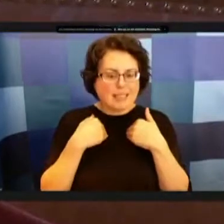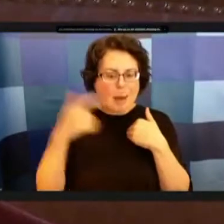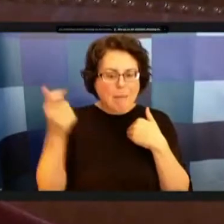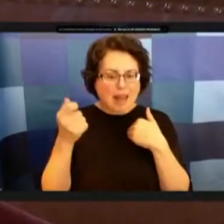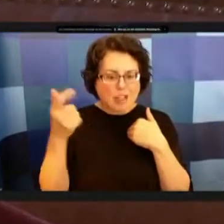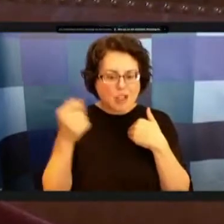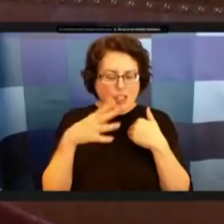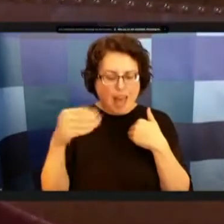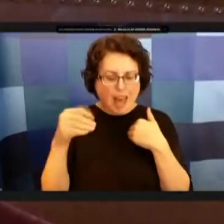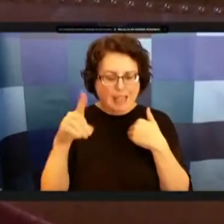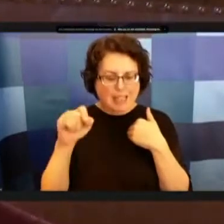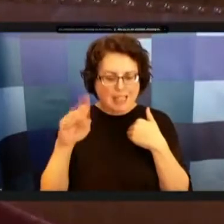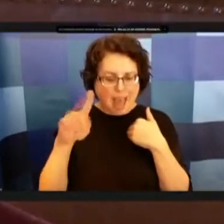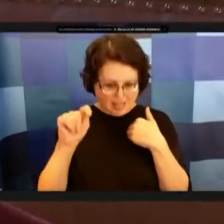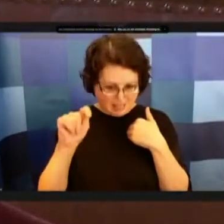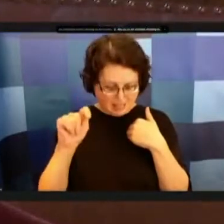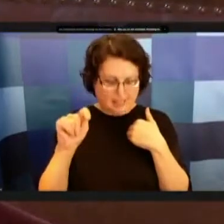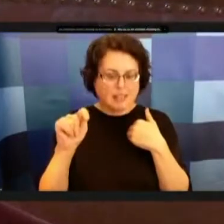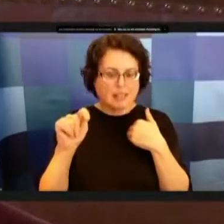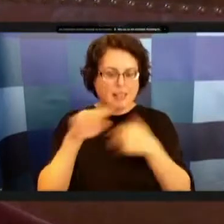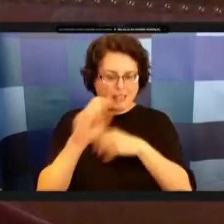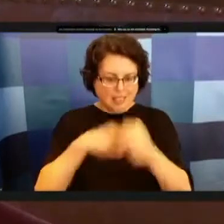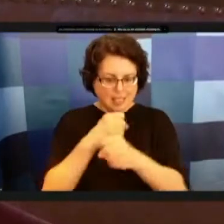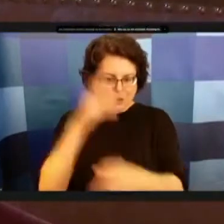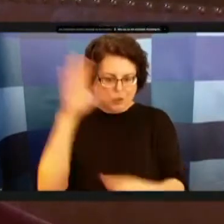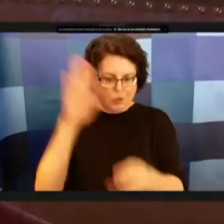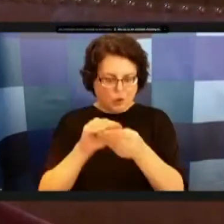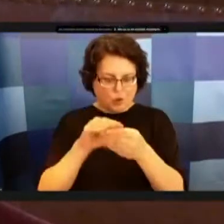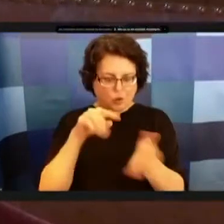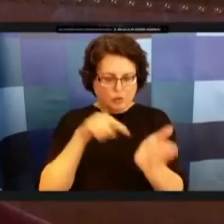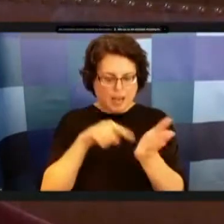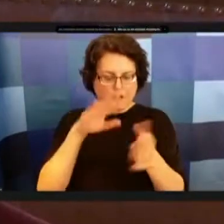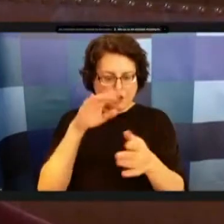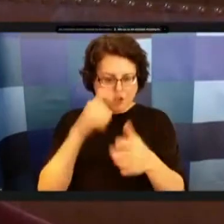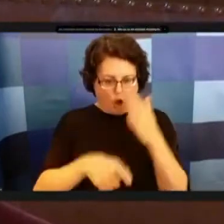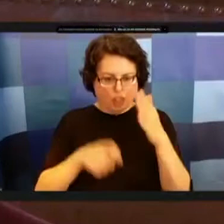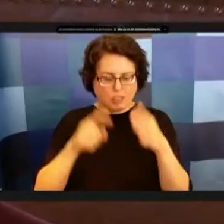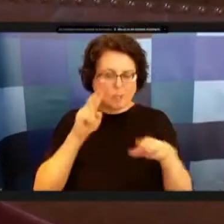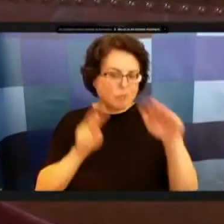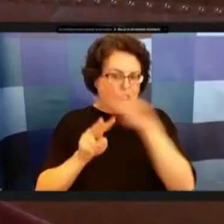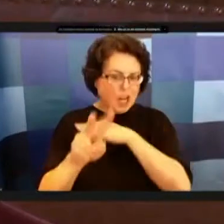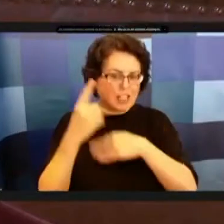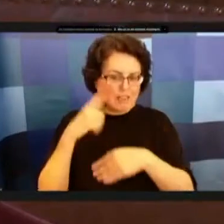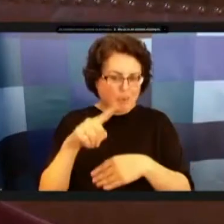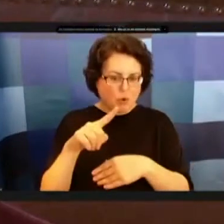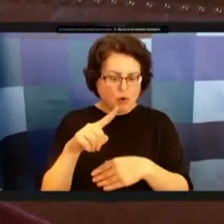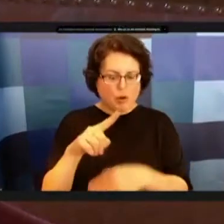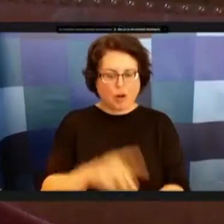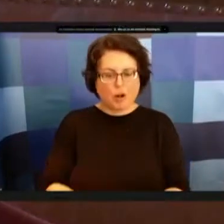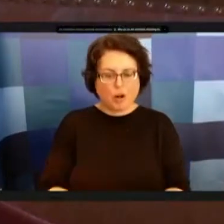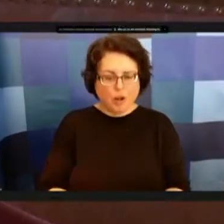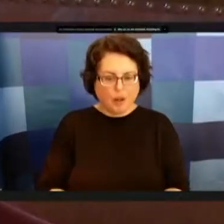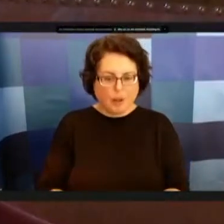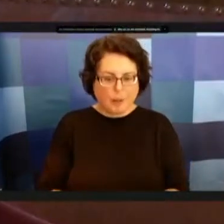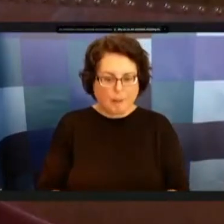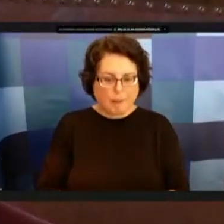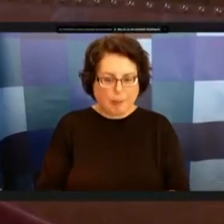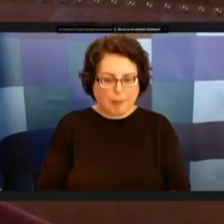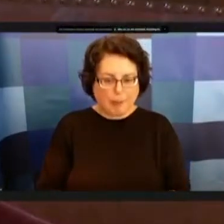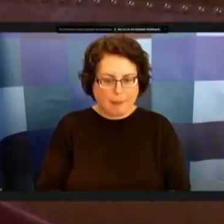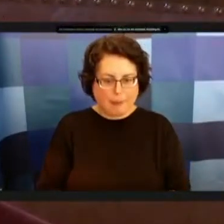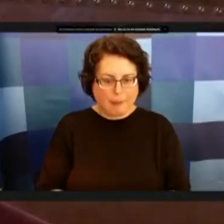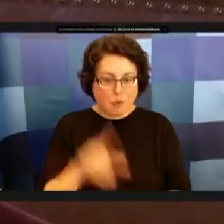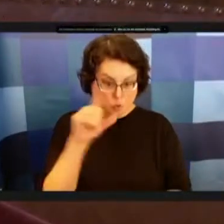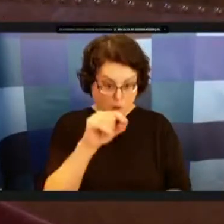um your total debt cost that's projected for um 2022